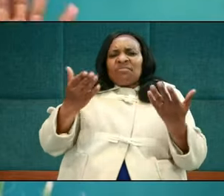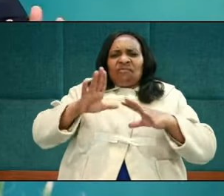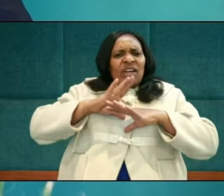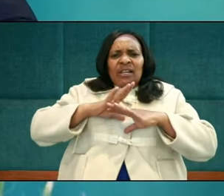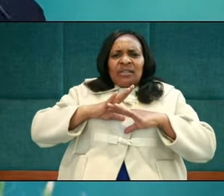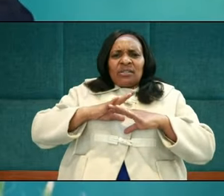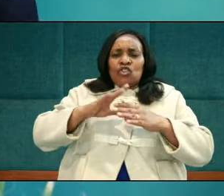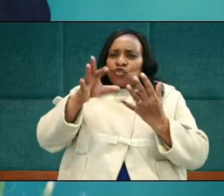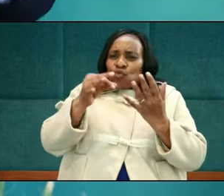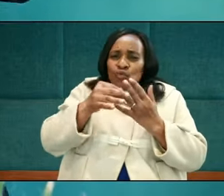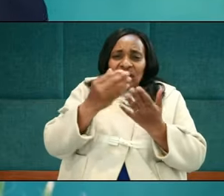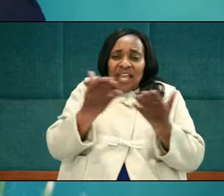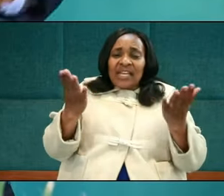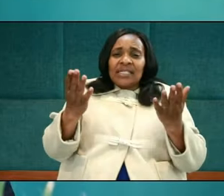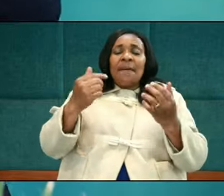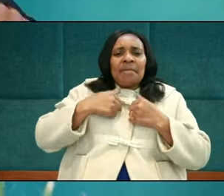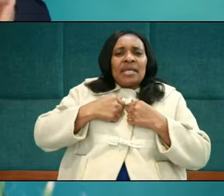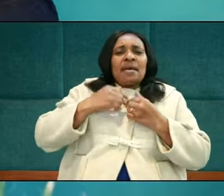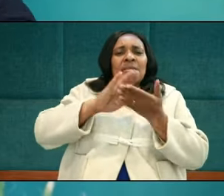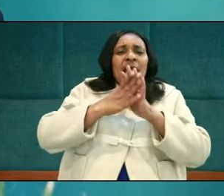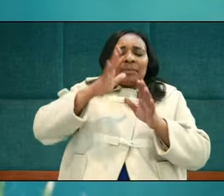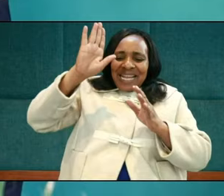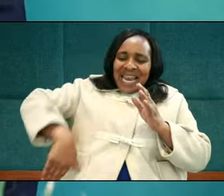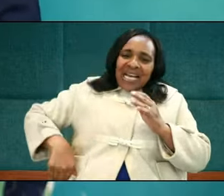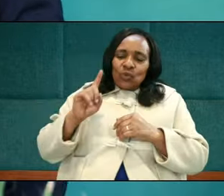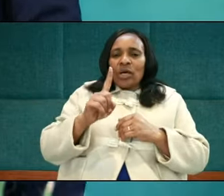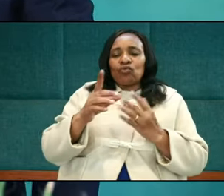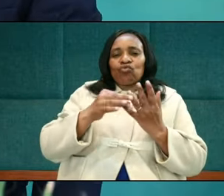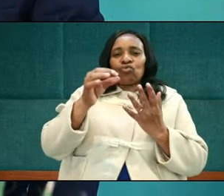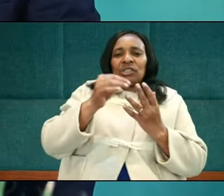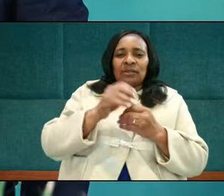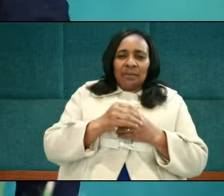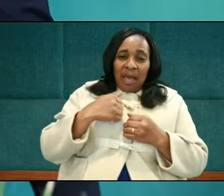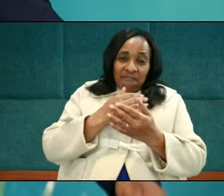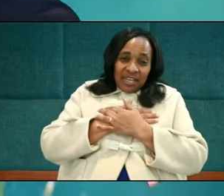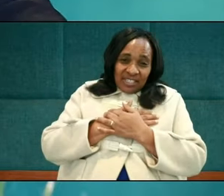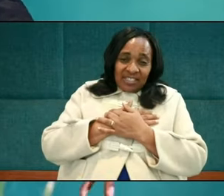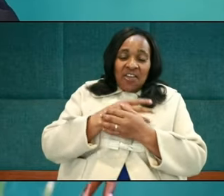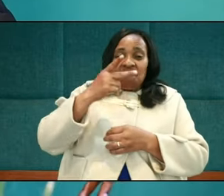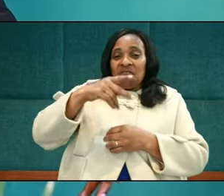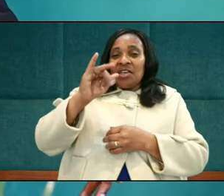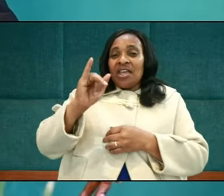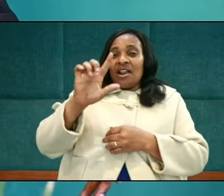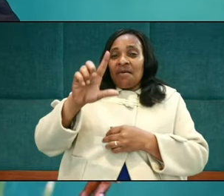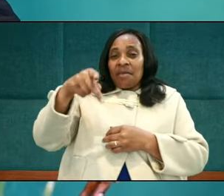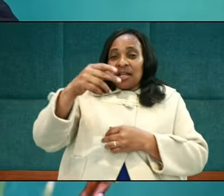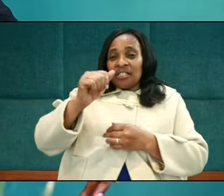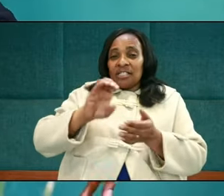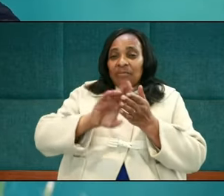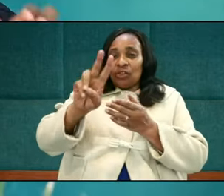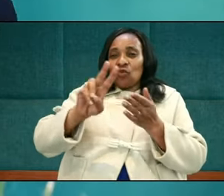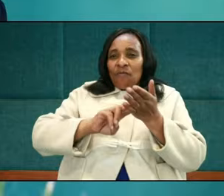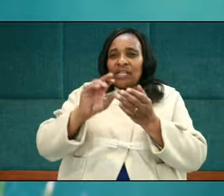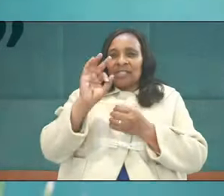Choose whatever. And I will be the last to choose. Oh friends, Philippians chapter 2 and verse number 3.